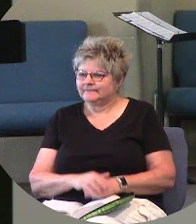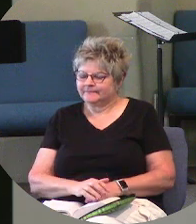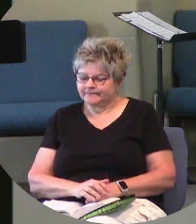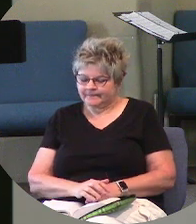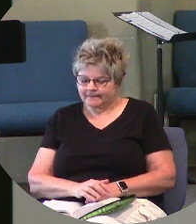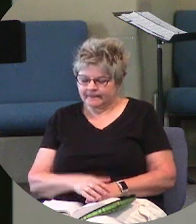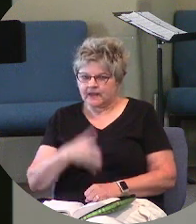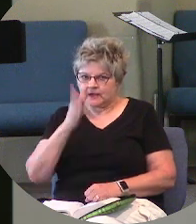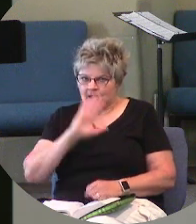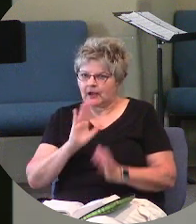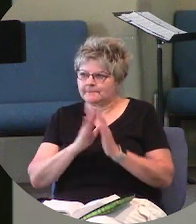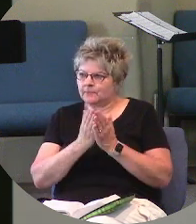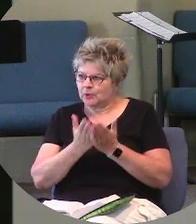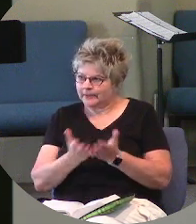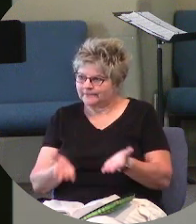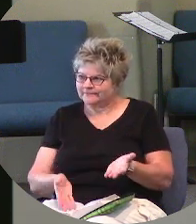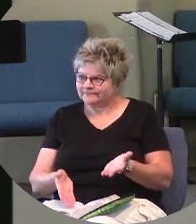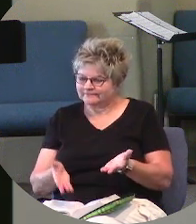God book.